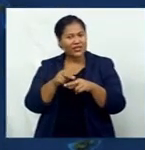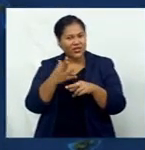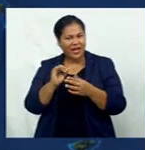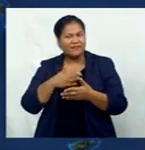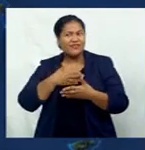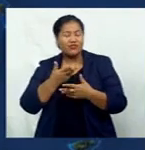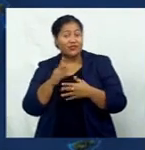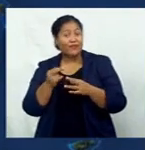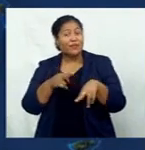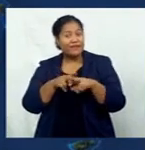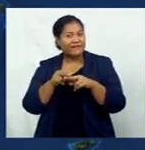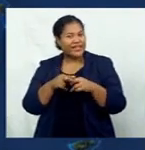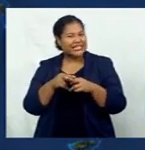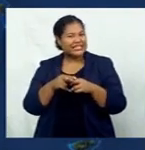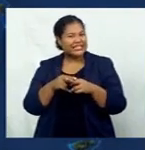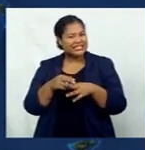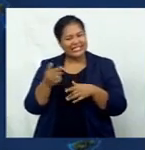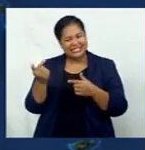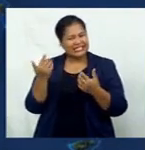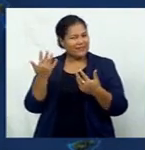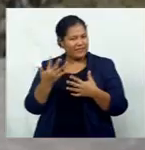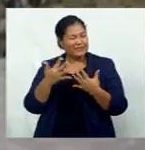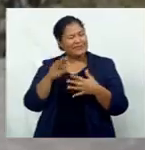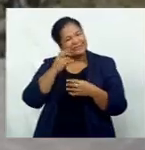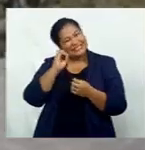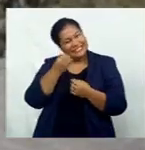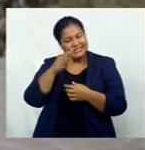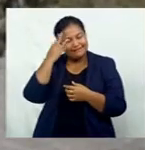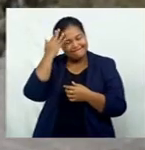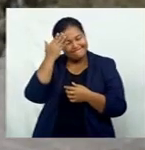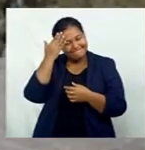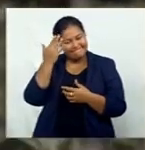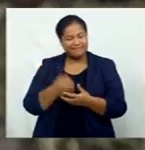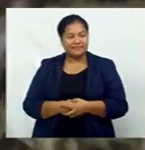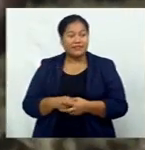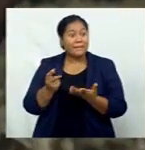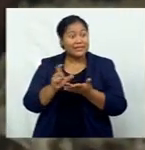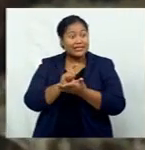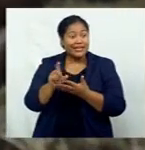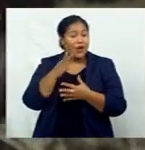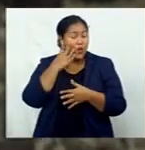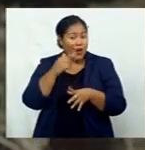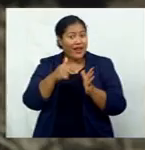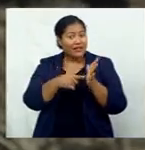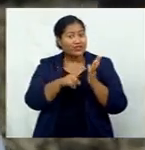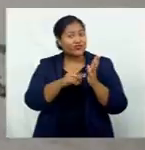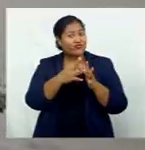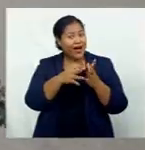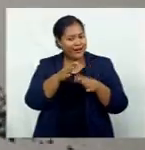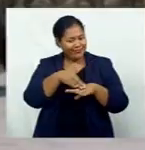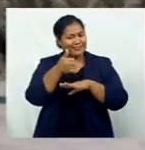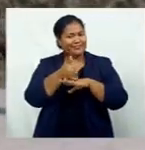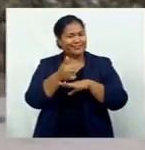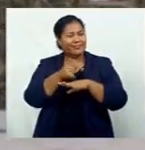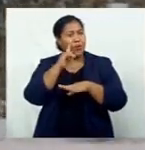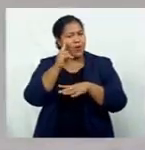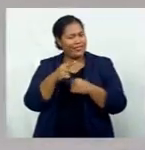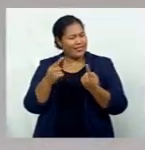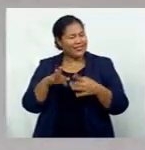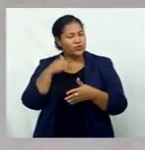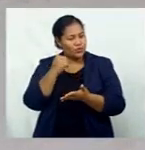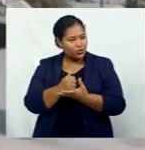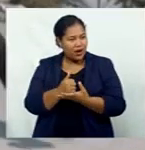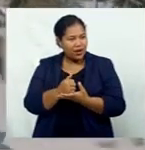Fijian Rua and I'm still juggling my mind around that. While it's unclear when Tuwai's academy will be set up, one thing we are certain of